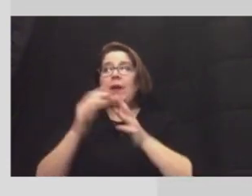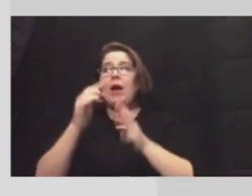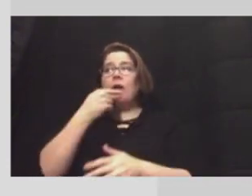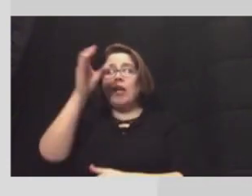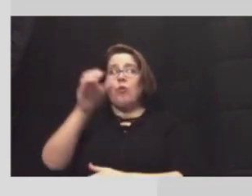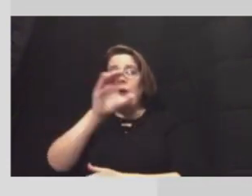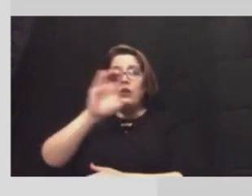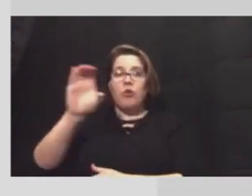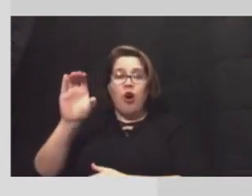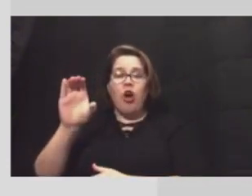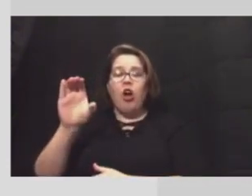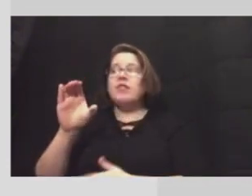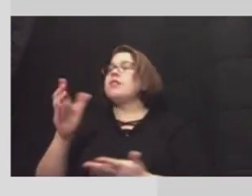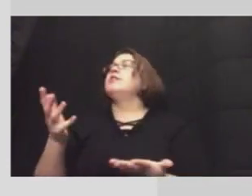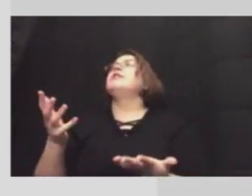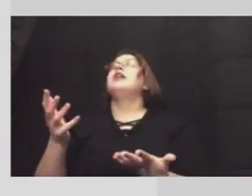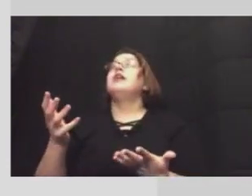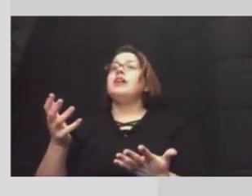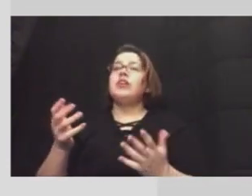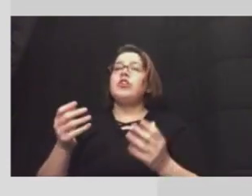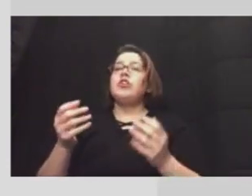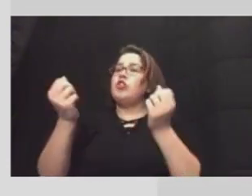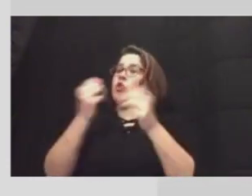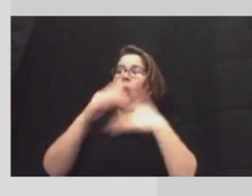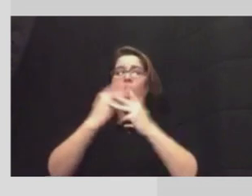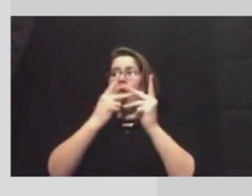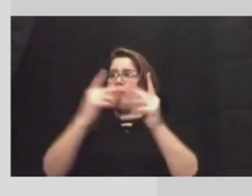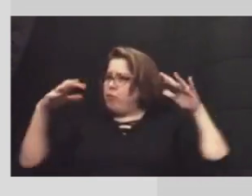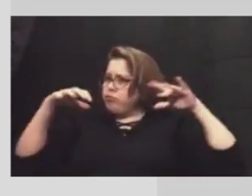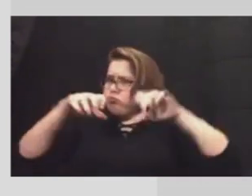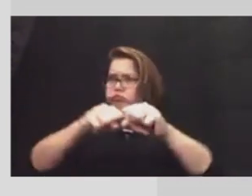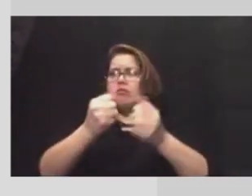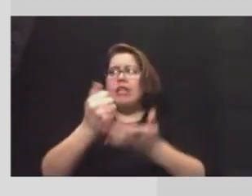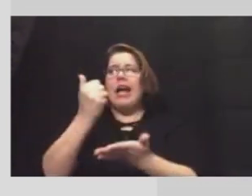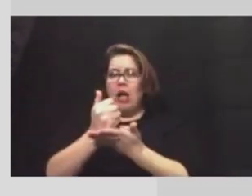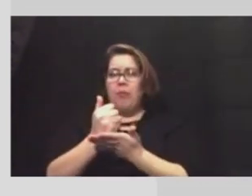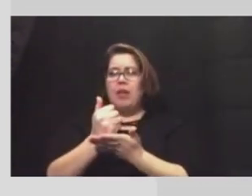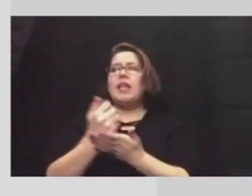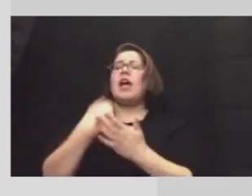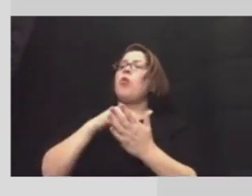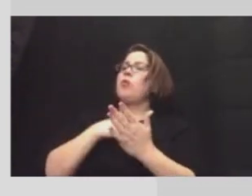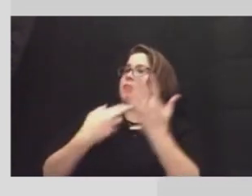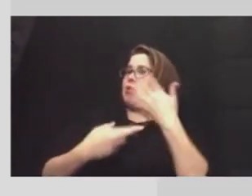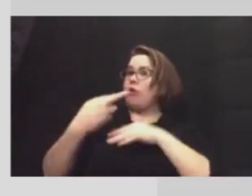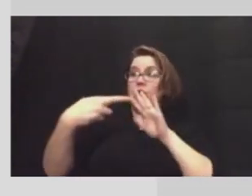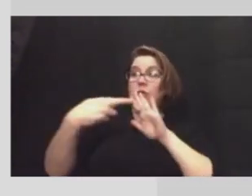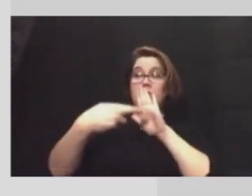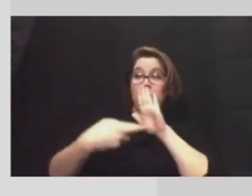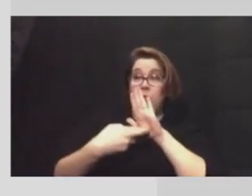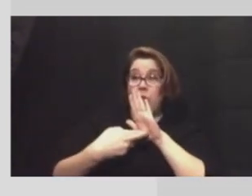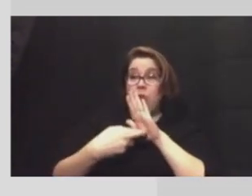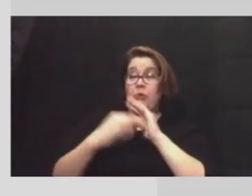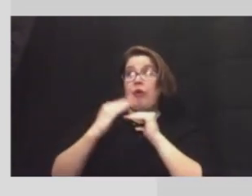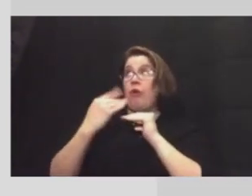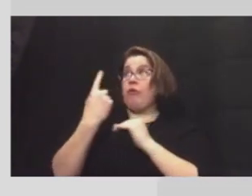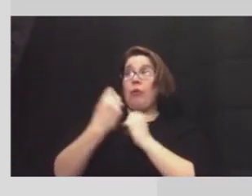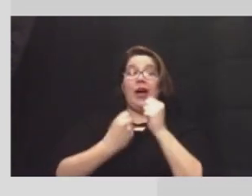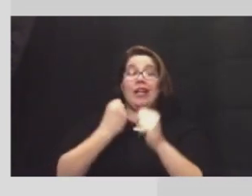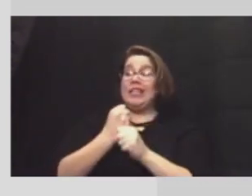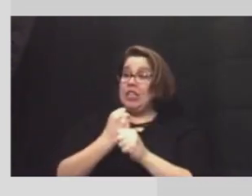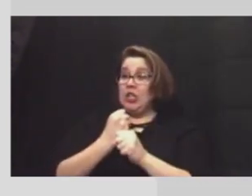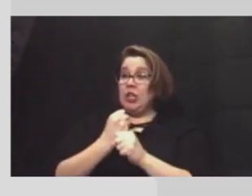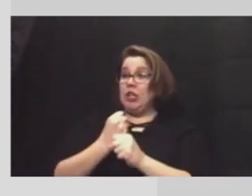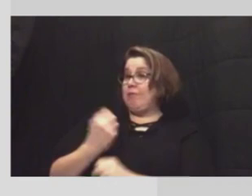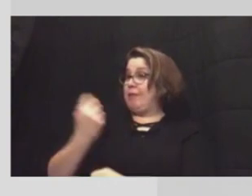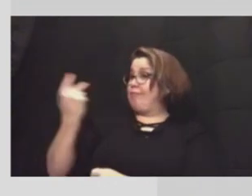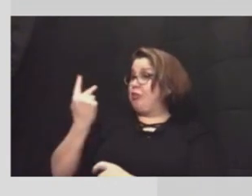eoc staff so everybody is hands on deck and we've been going over protocol uh covid protocol for well over a year now the judge and i